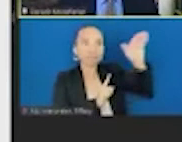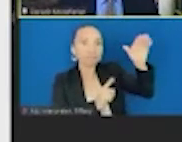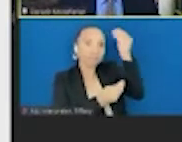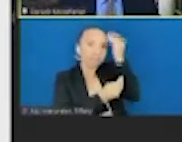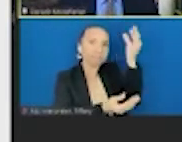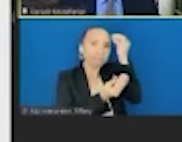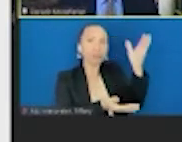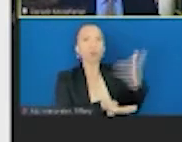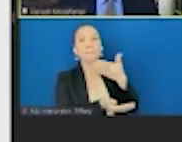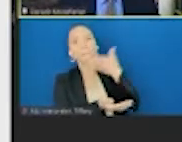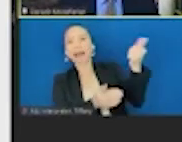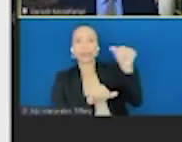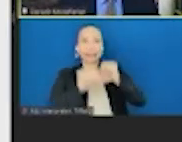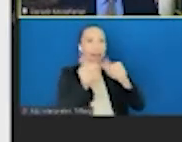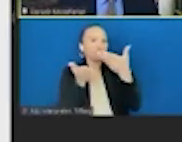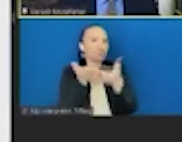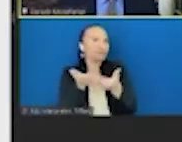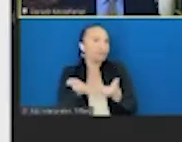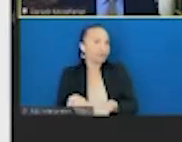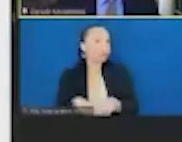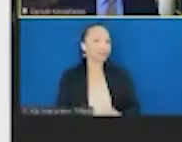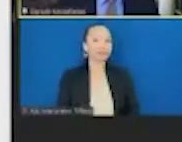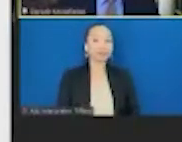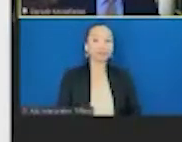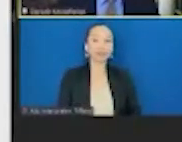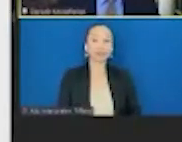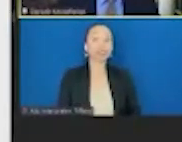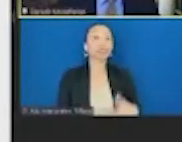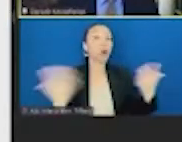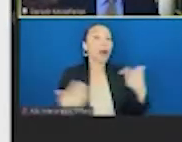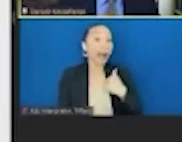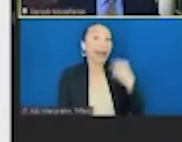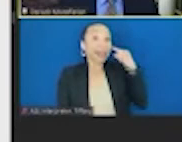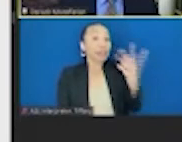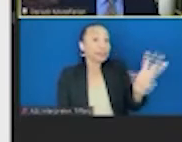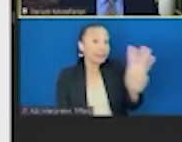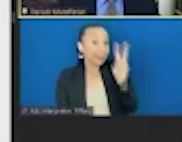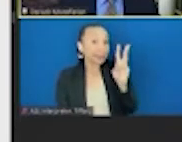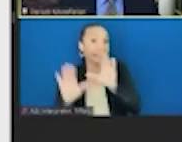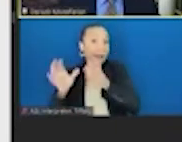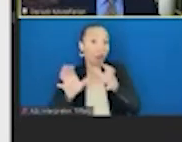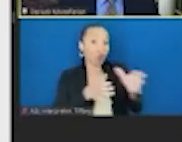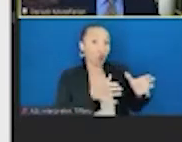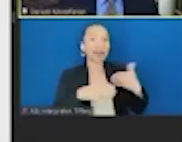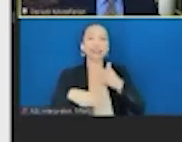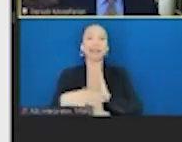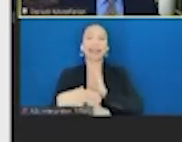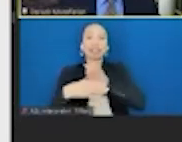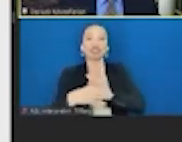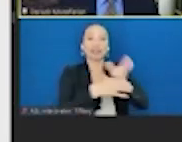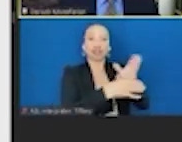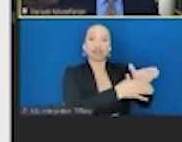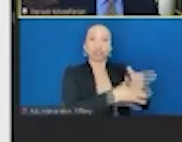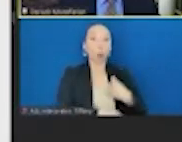the best science. So I think there's six categories of interventions. There's no single silver bullet. We have